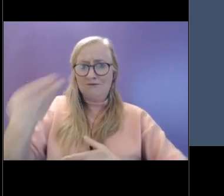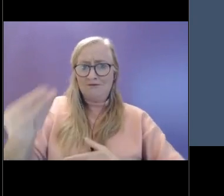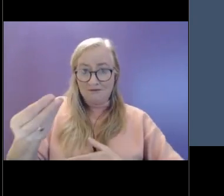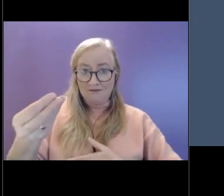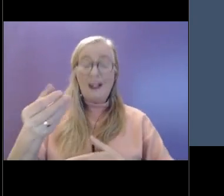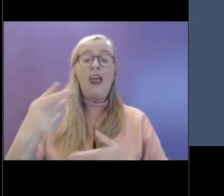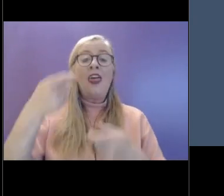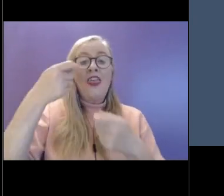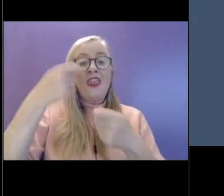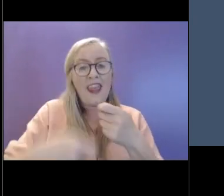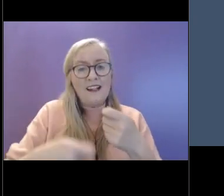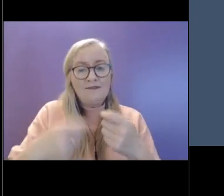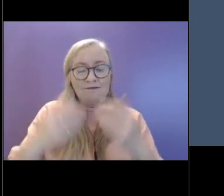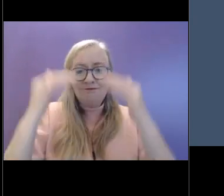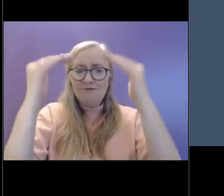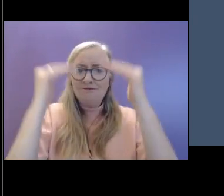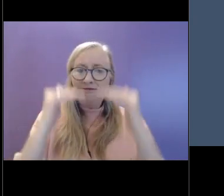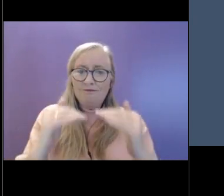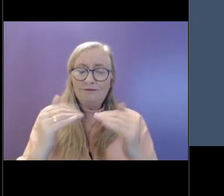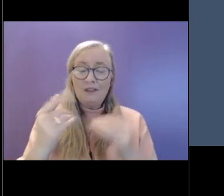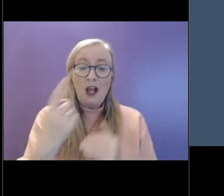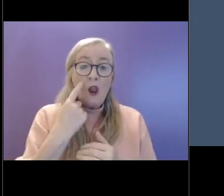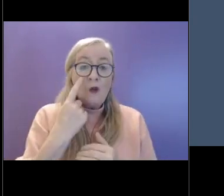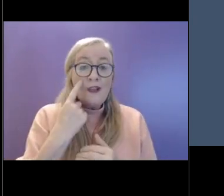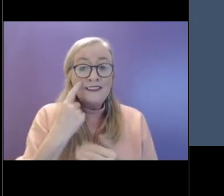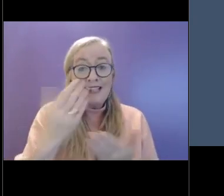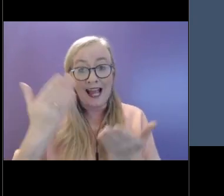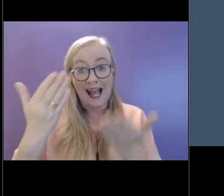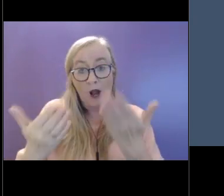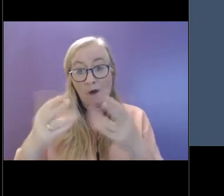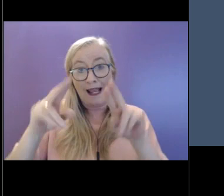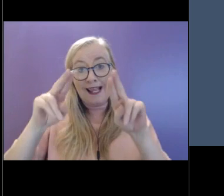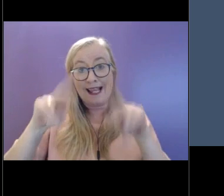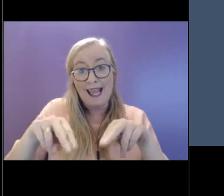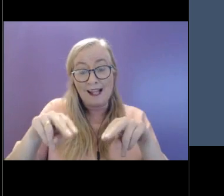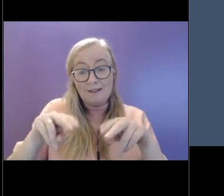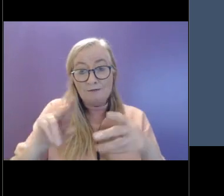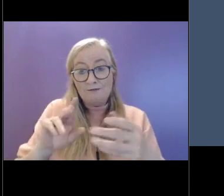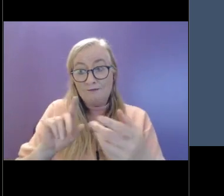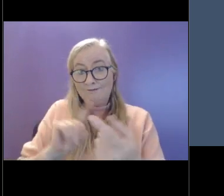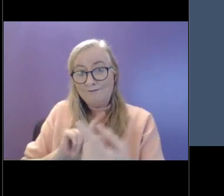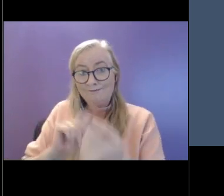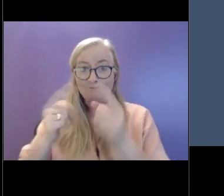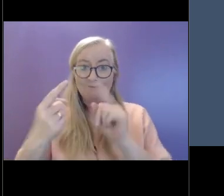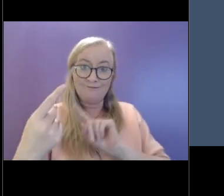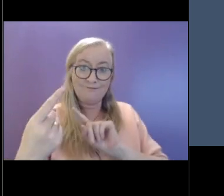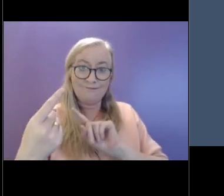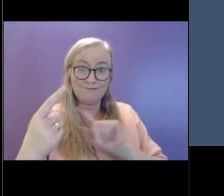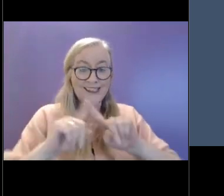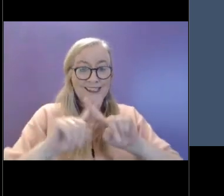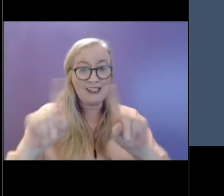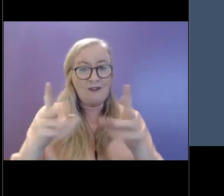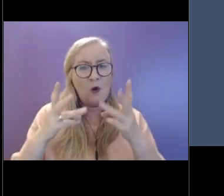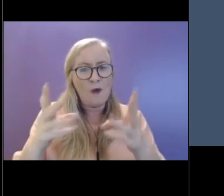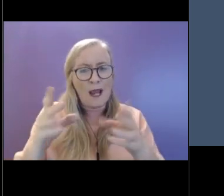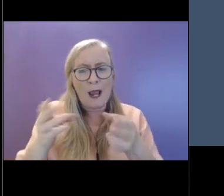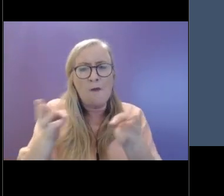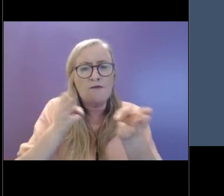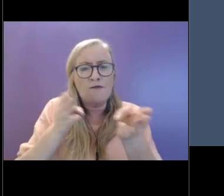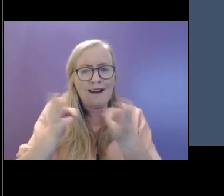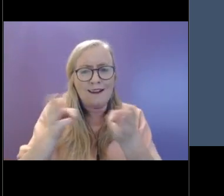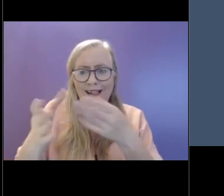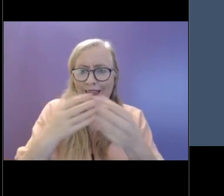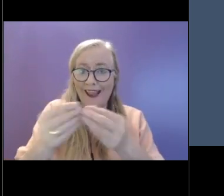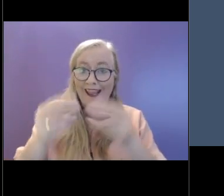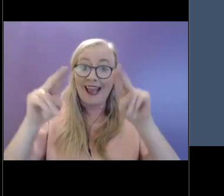on then to explore some ways that we might be able to respond in a different way and put some focus on some practical things that we might be able to